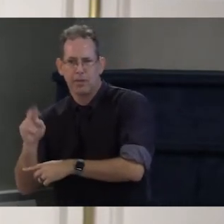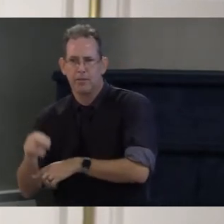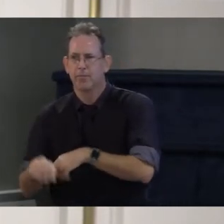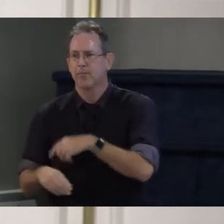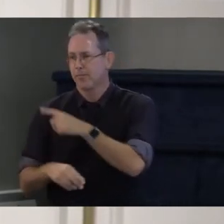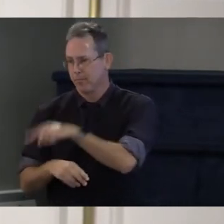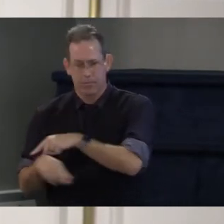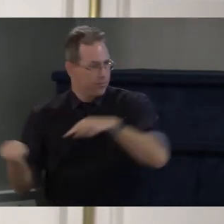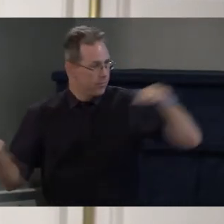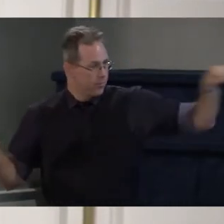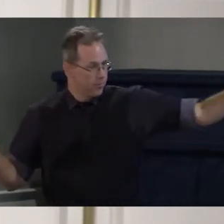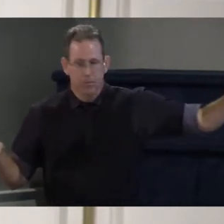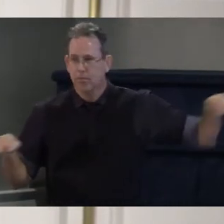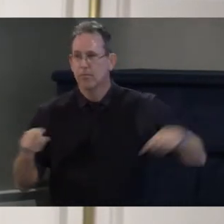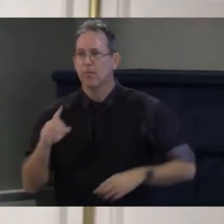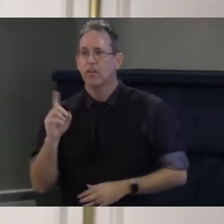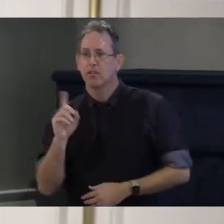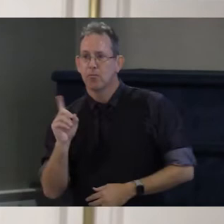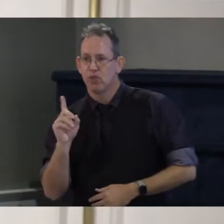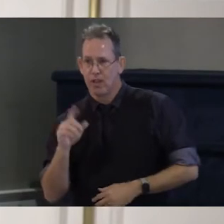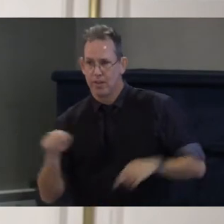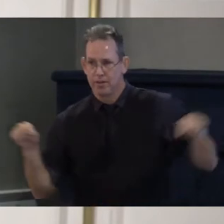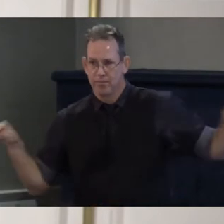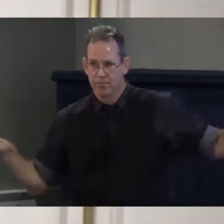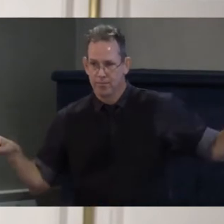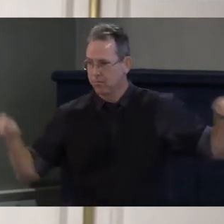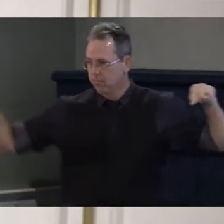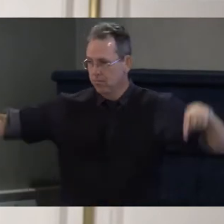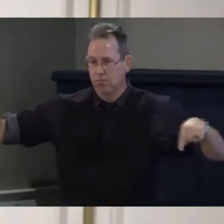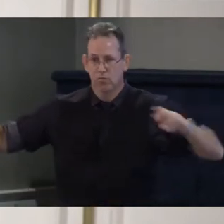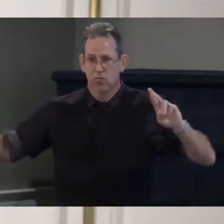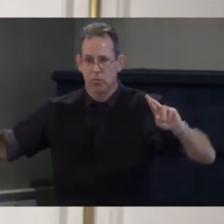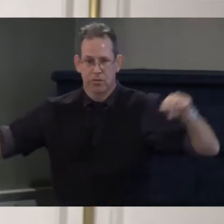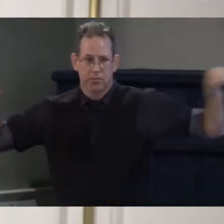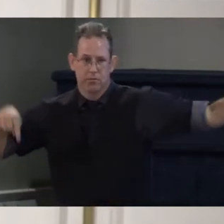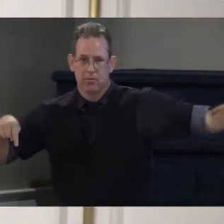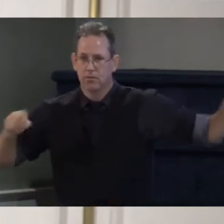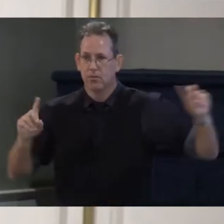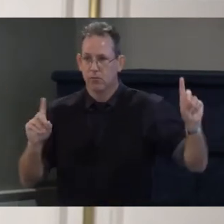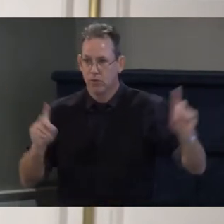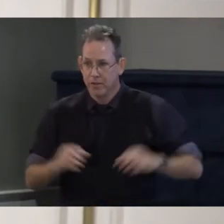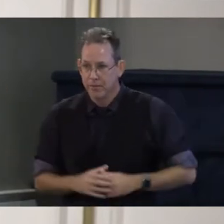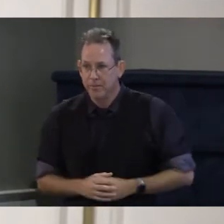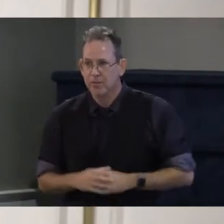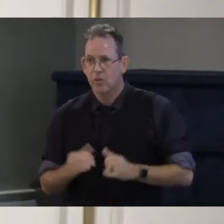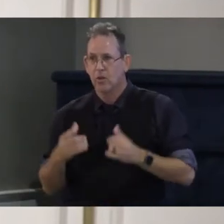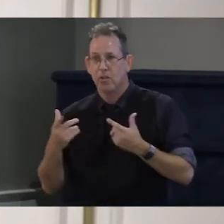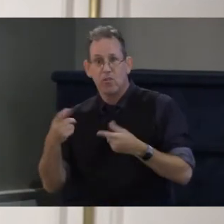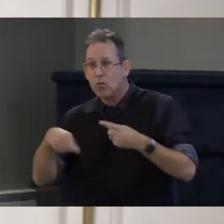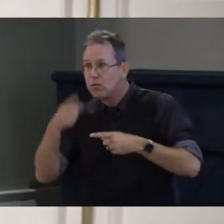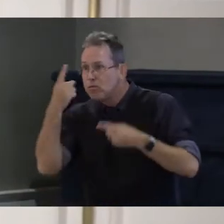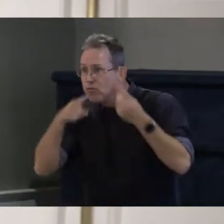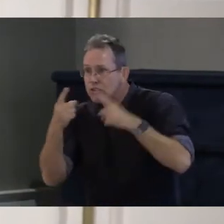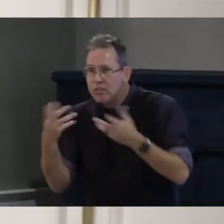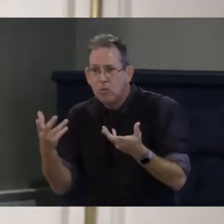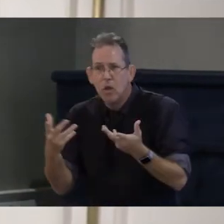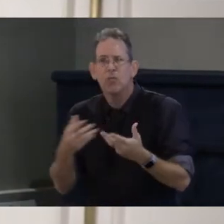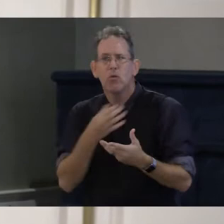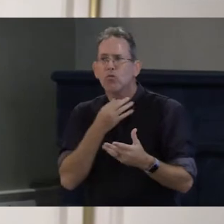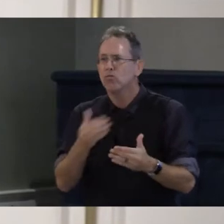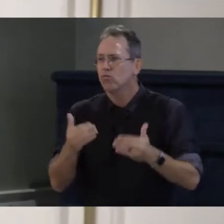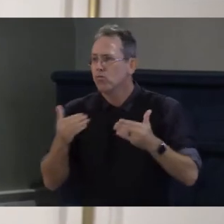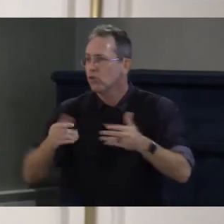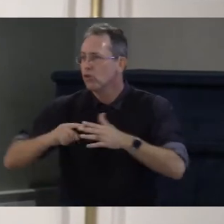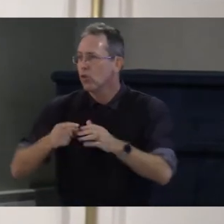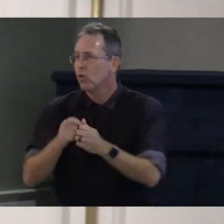Democratic primary so with all of that if everybody's amenable we'll get to opening statements and just so the candidates know